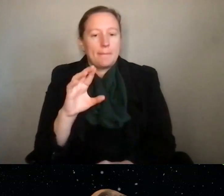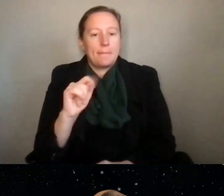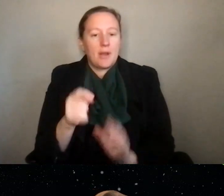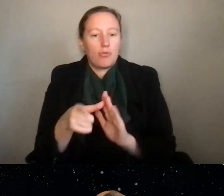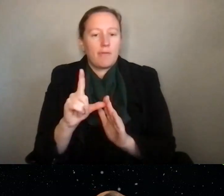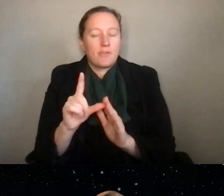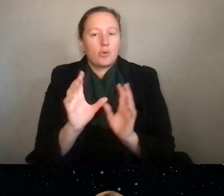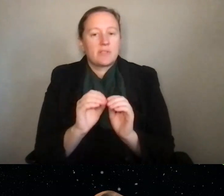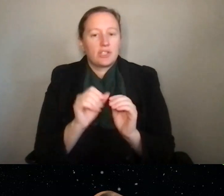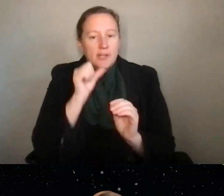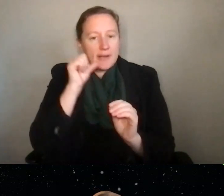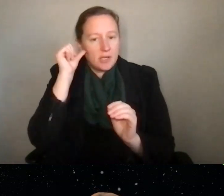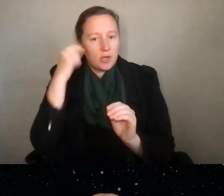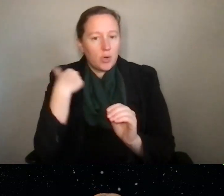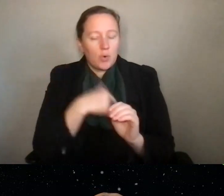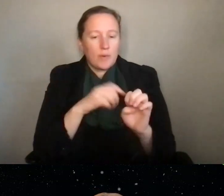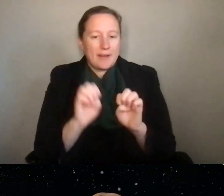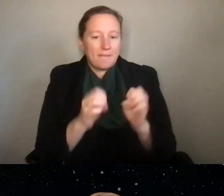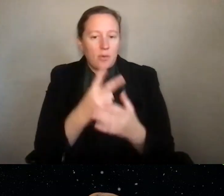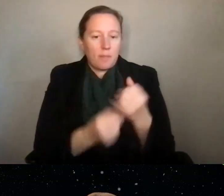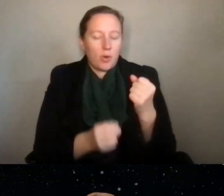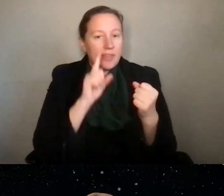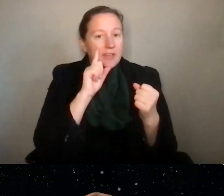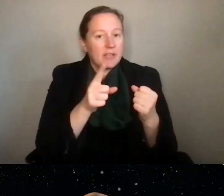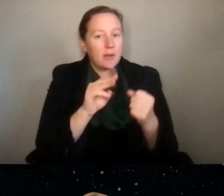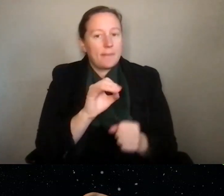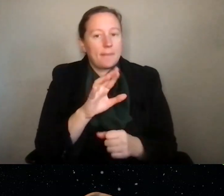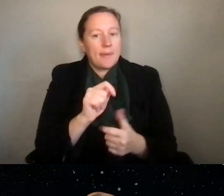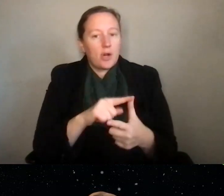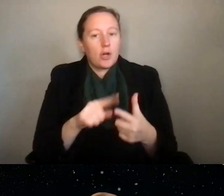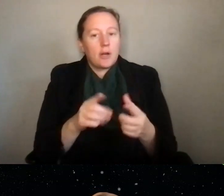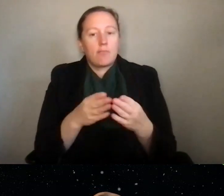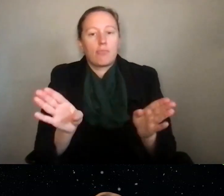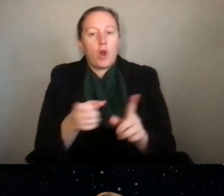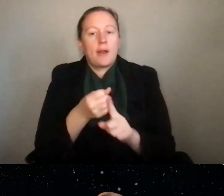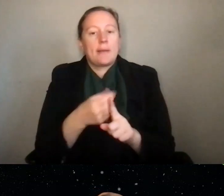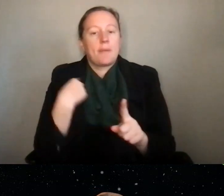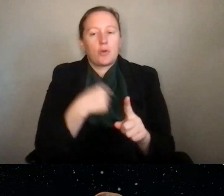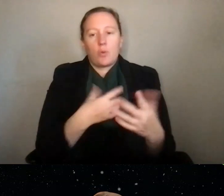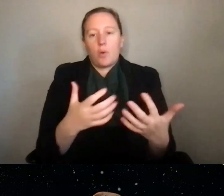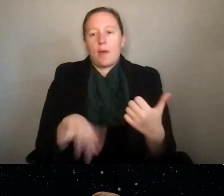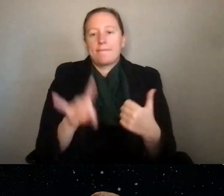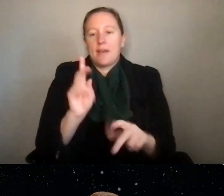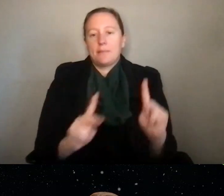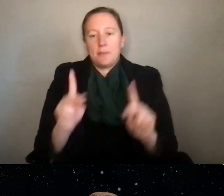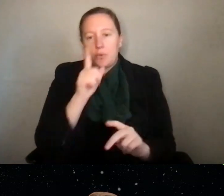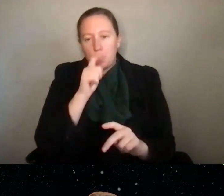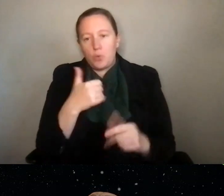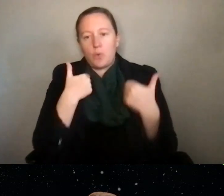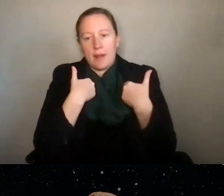we evaluate both the intellectual merit and the broader impacts. And so we like to find reviewers who are